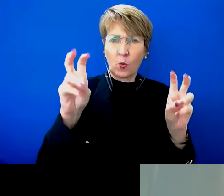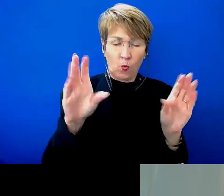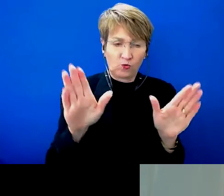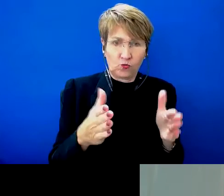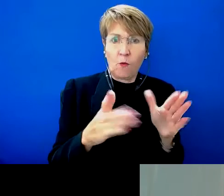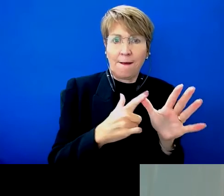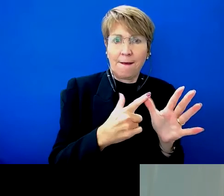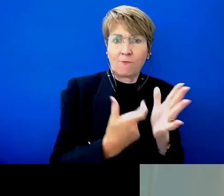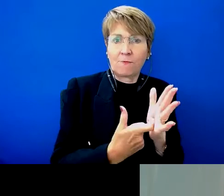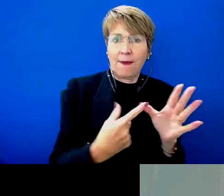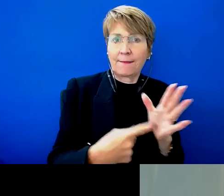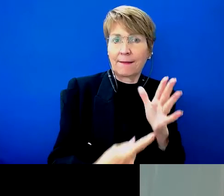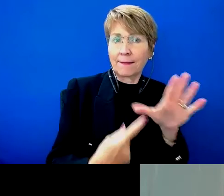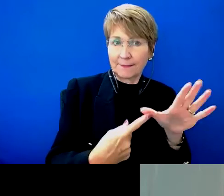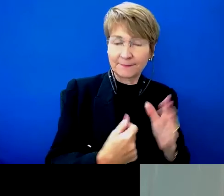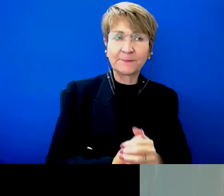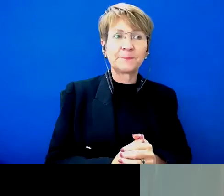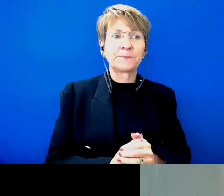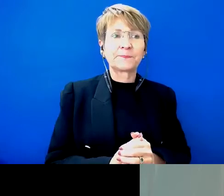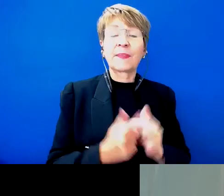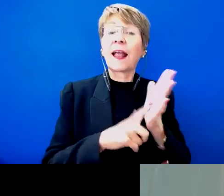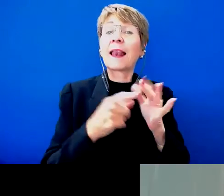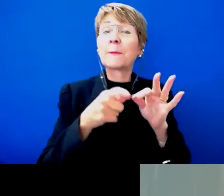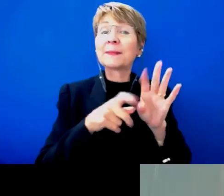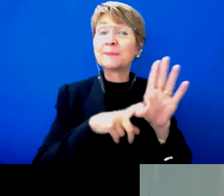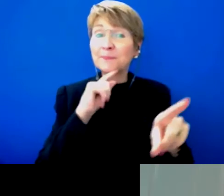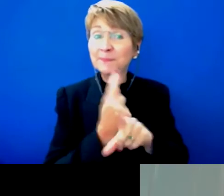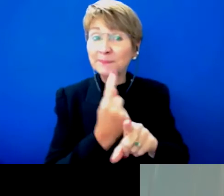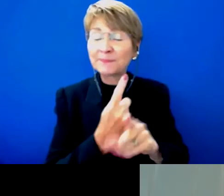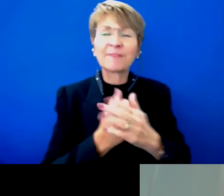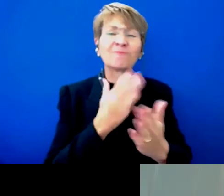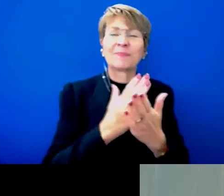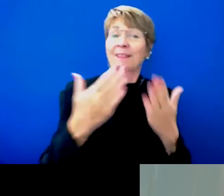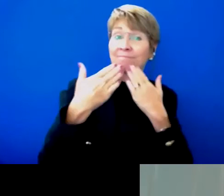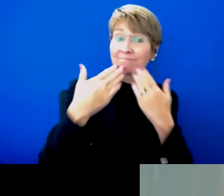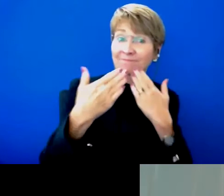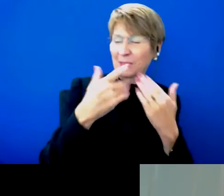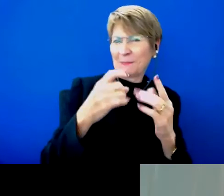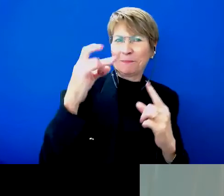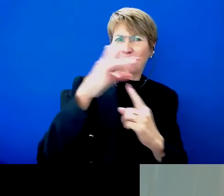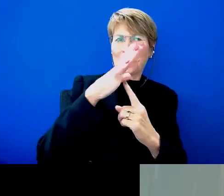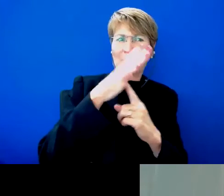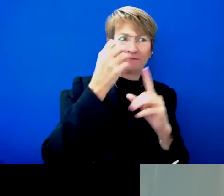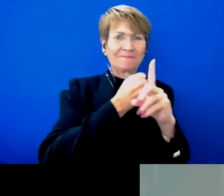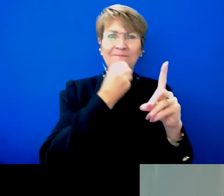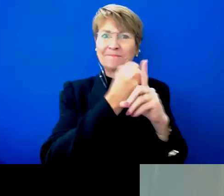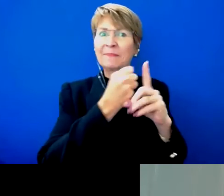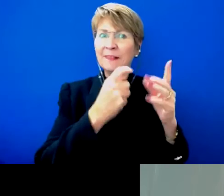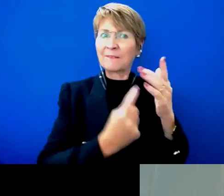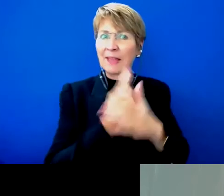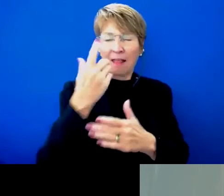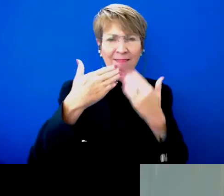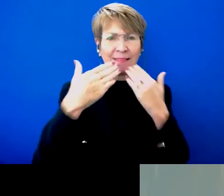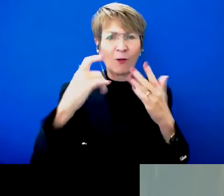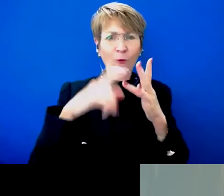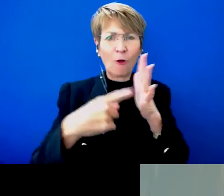Thanks, Lauren. And thanks everyone for joining us today for this important campaign event and to Kota Victoria for your incredible advocacy